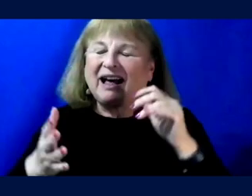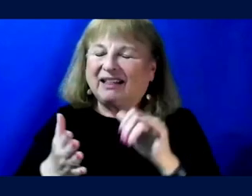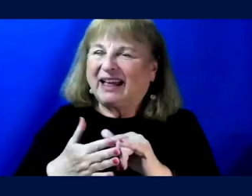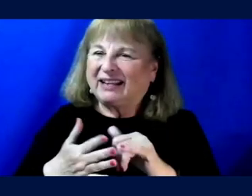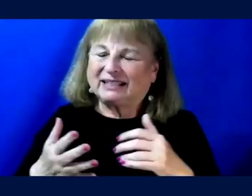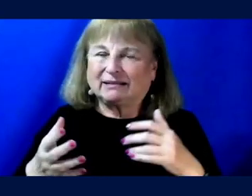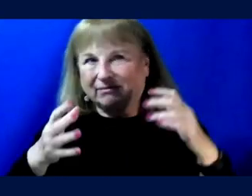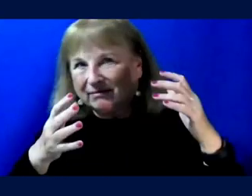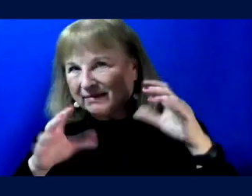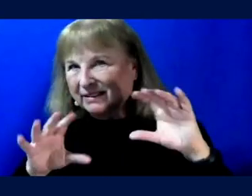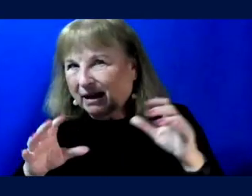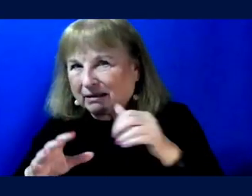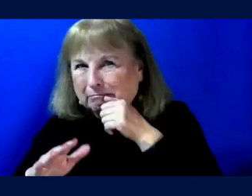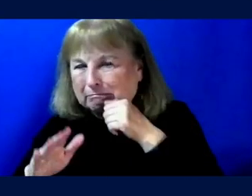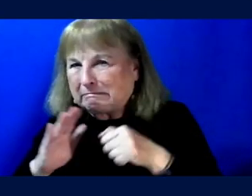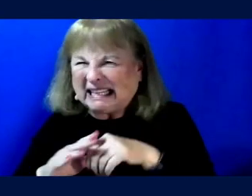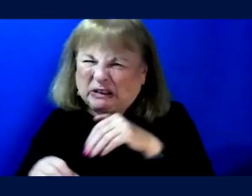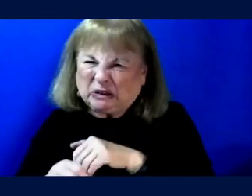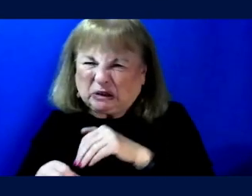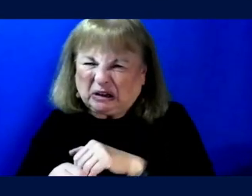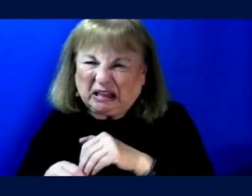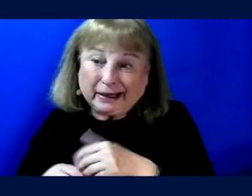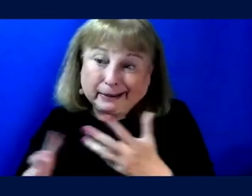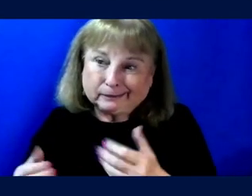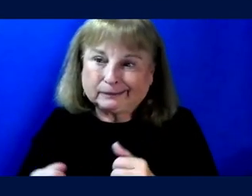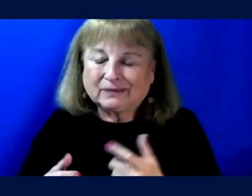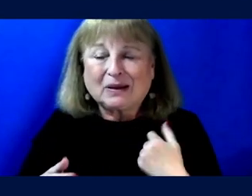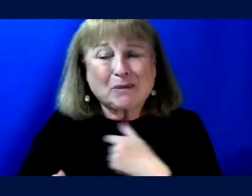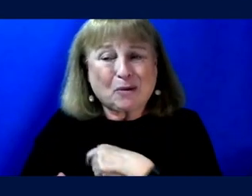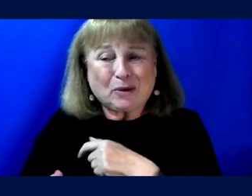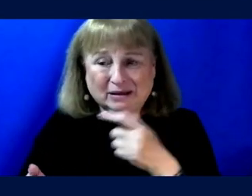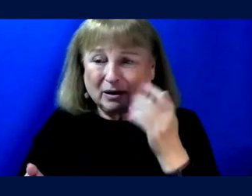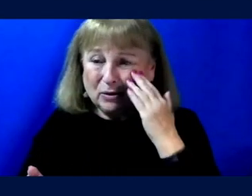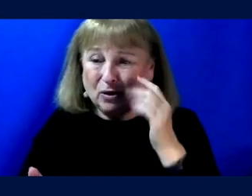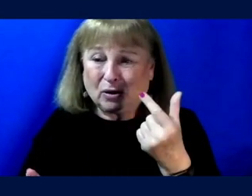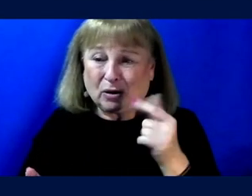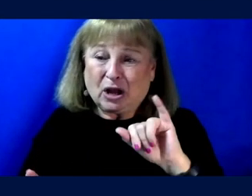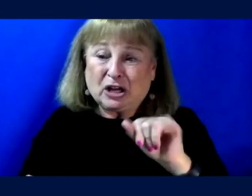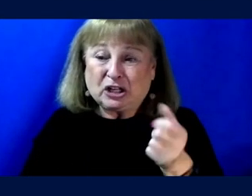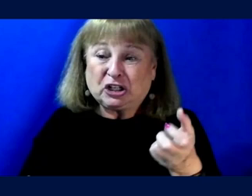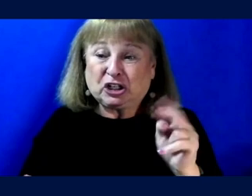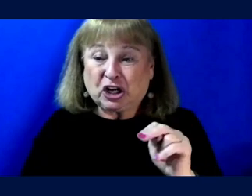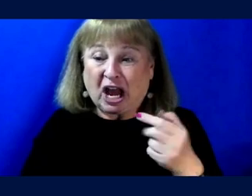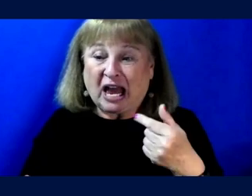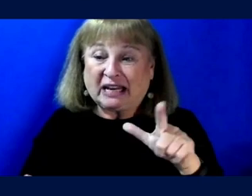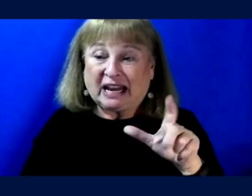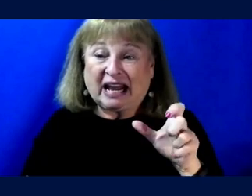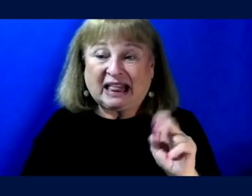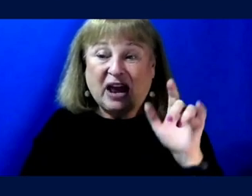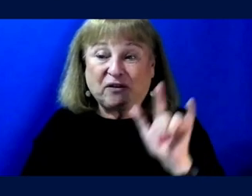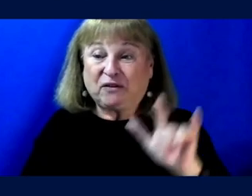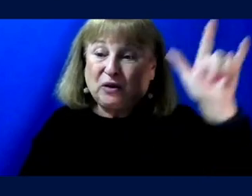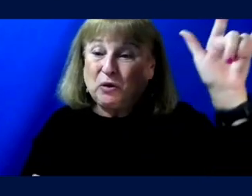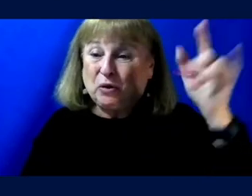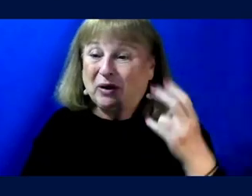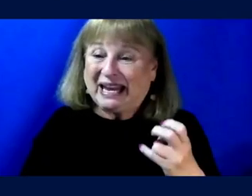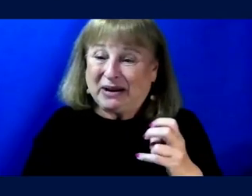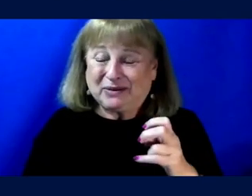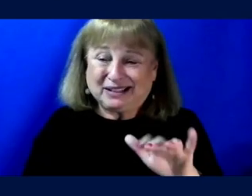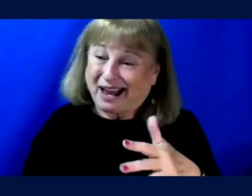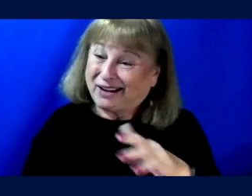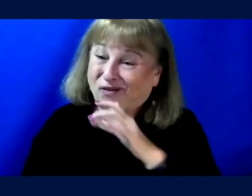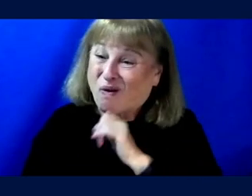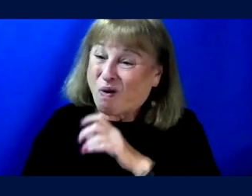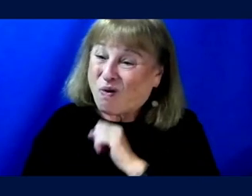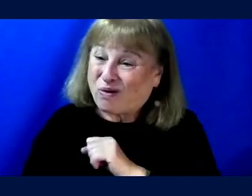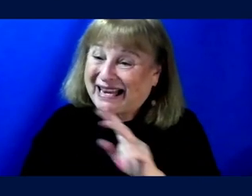is just done kind of done internally, but we have to note John Glenn flew when he was rather old,